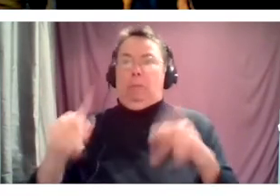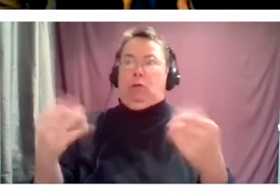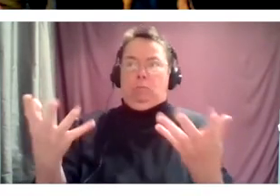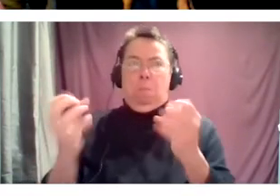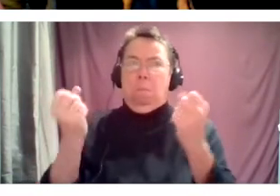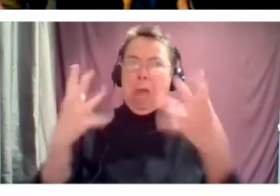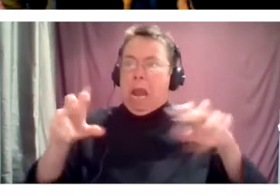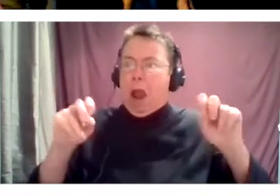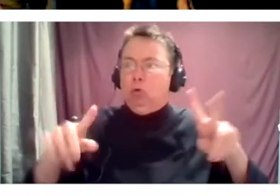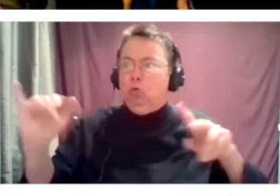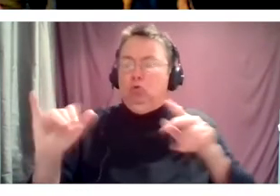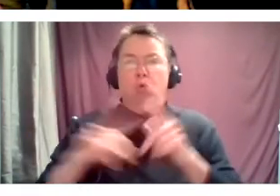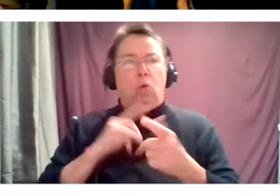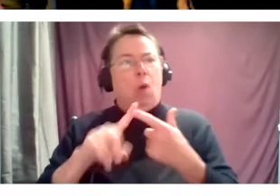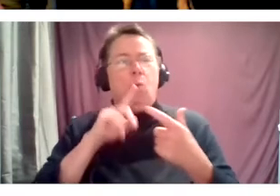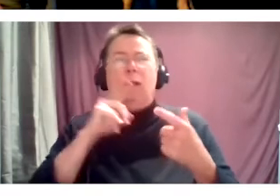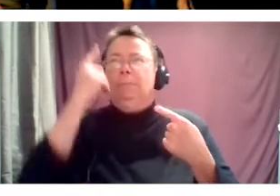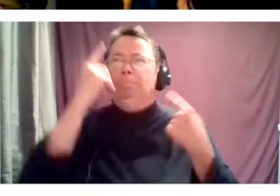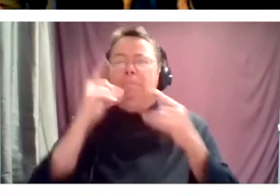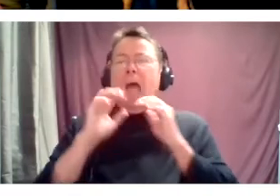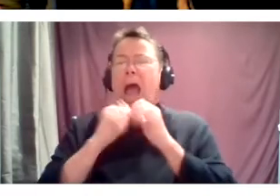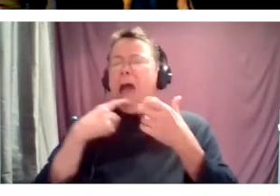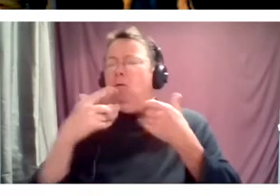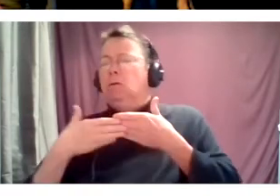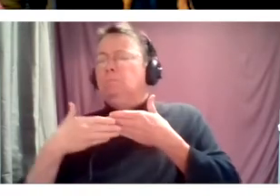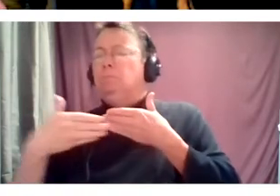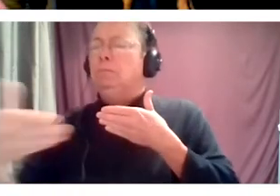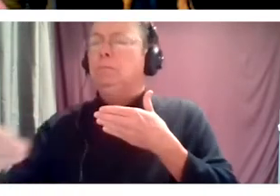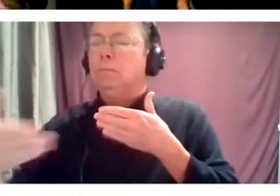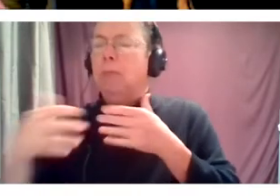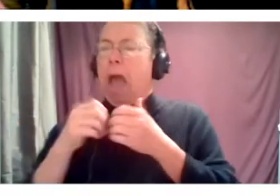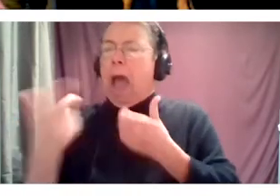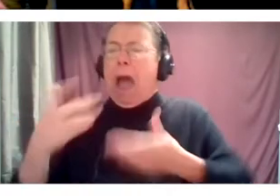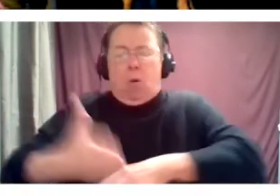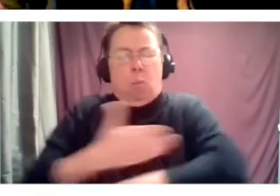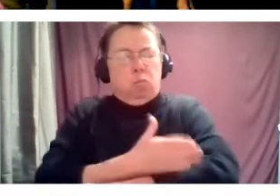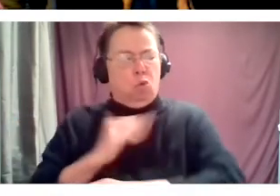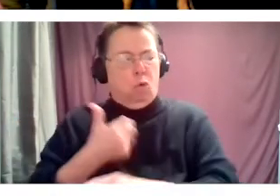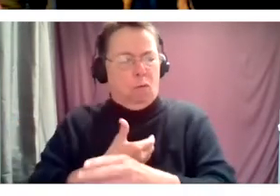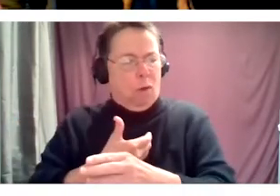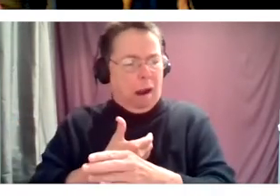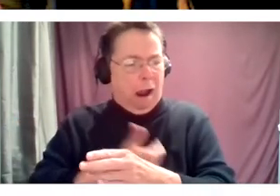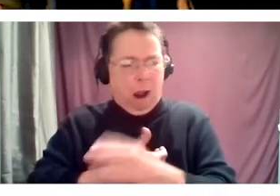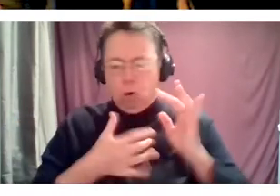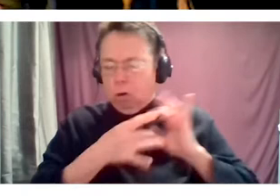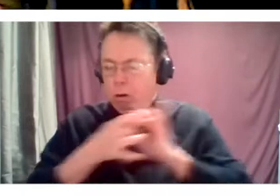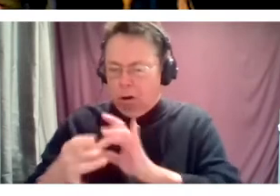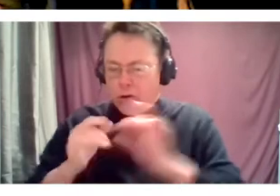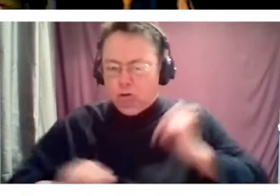to really think about how do we move into the future and be better at what we do and better community members, better employers, and so on.